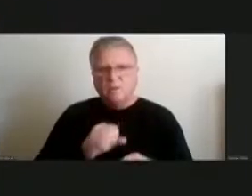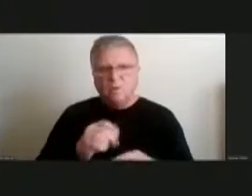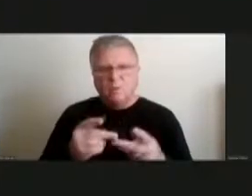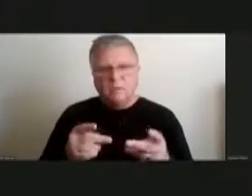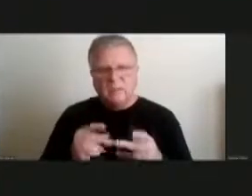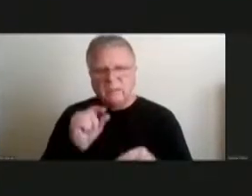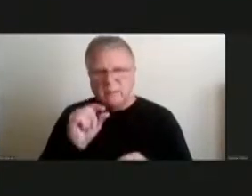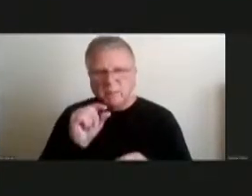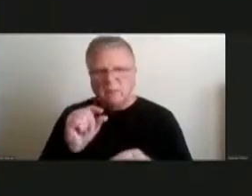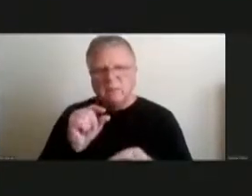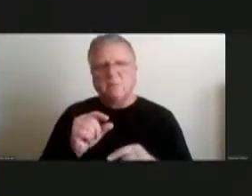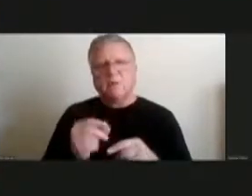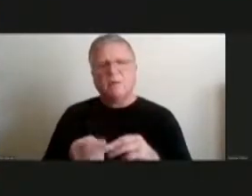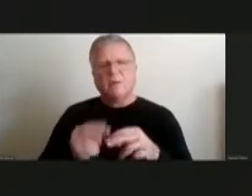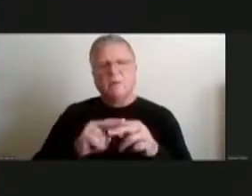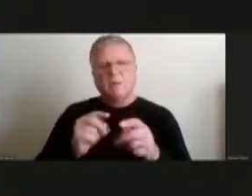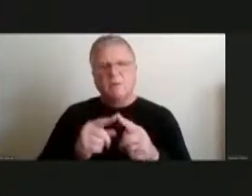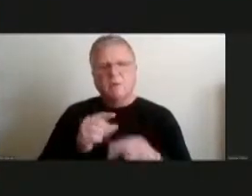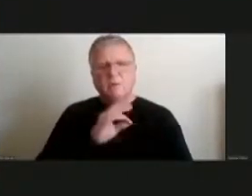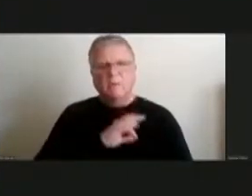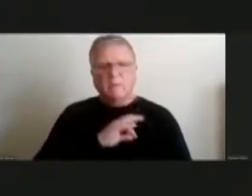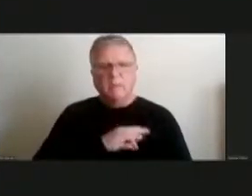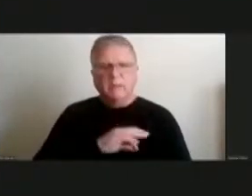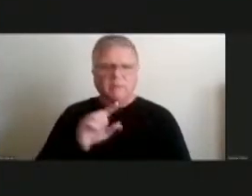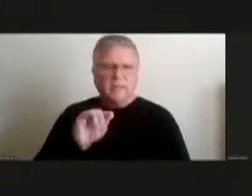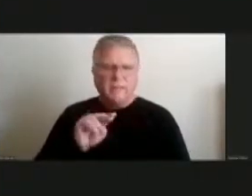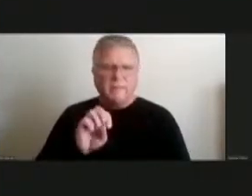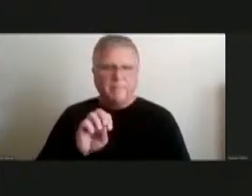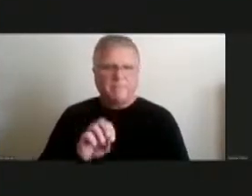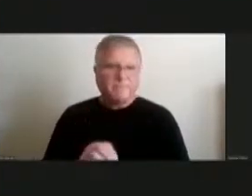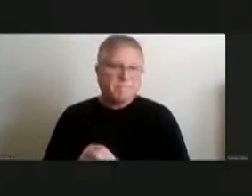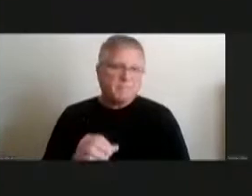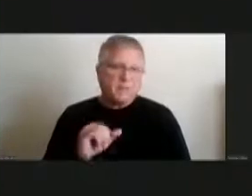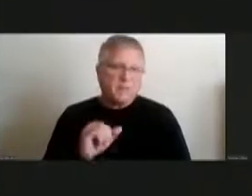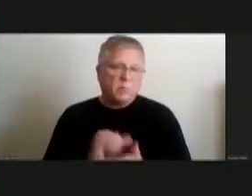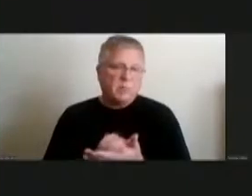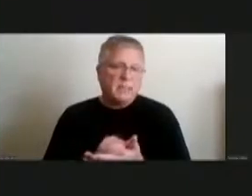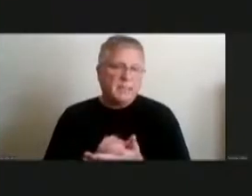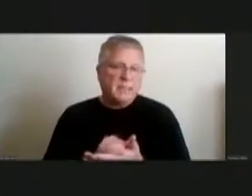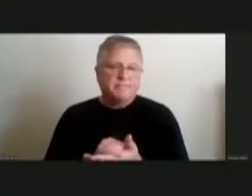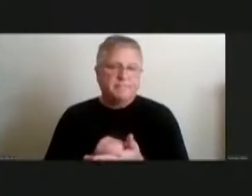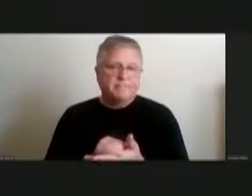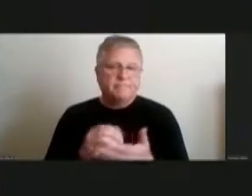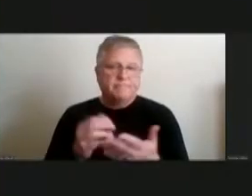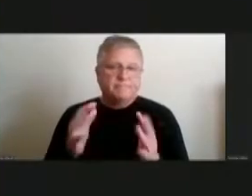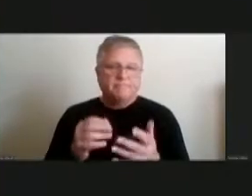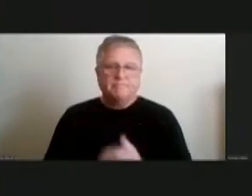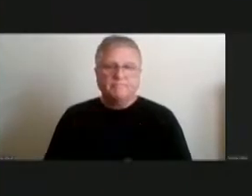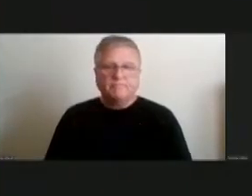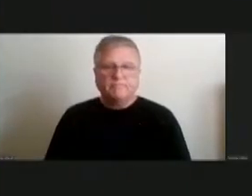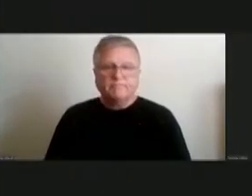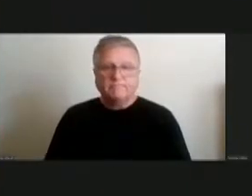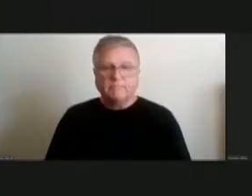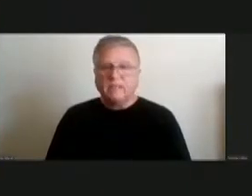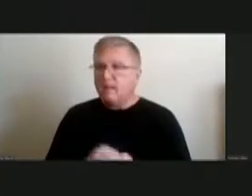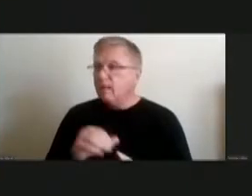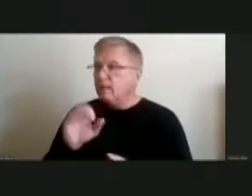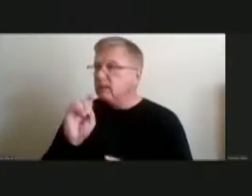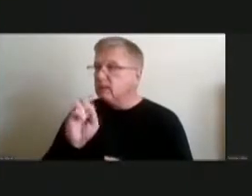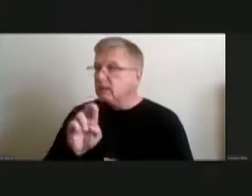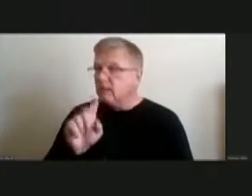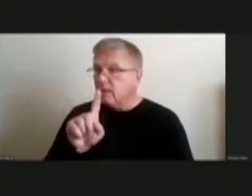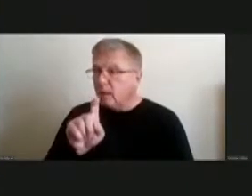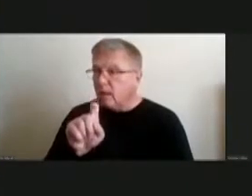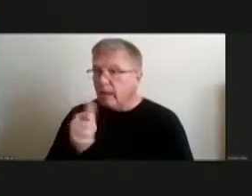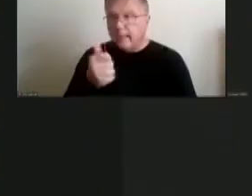benefit line and with that with that uh uh solicitor do you anything you would like to